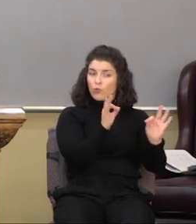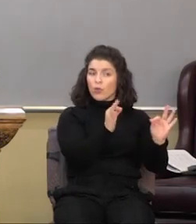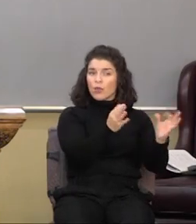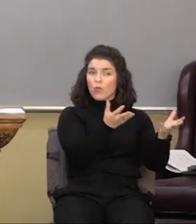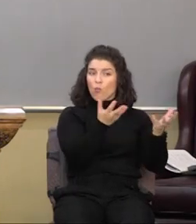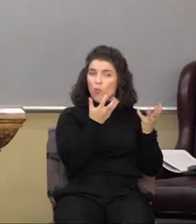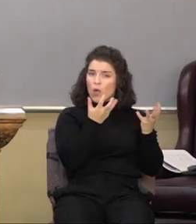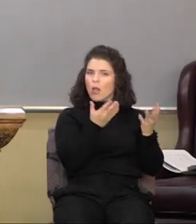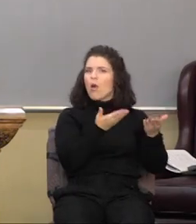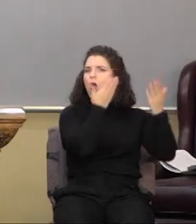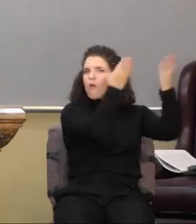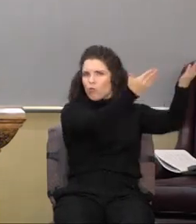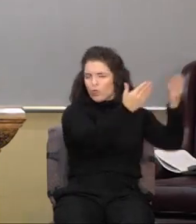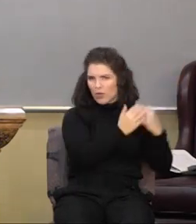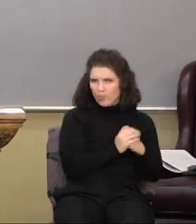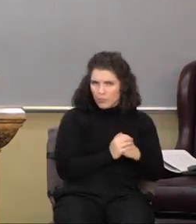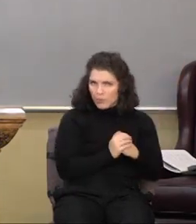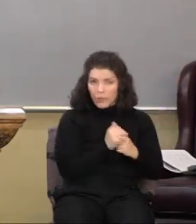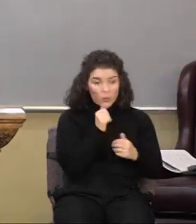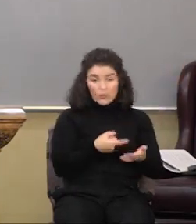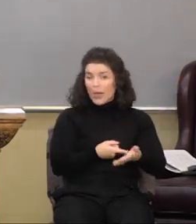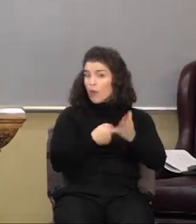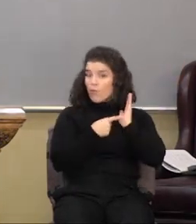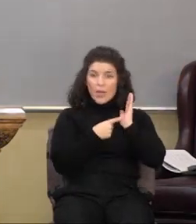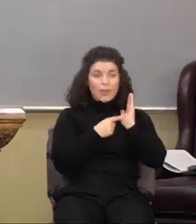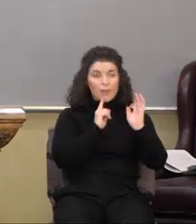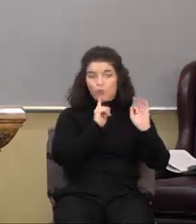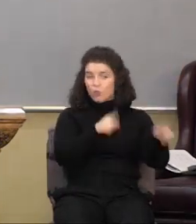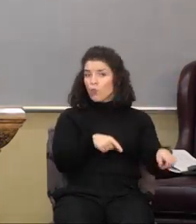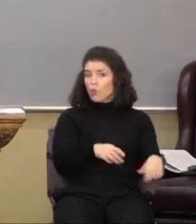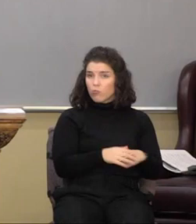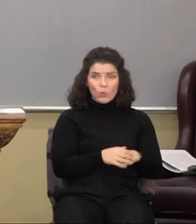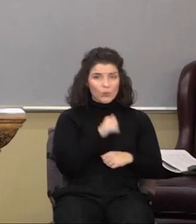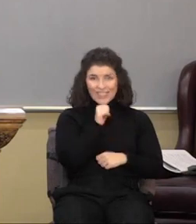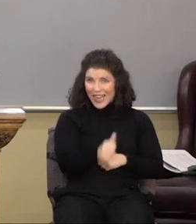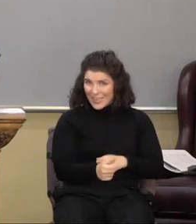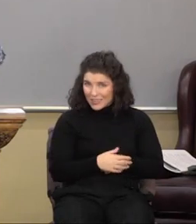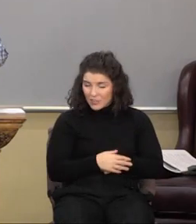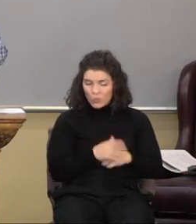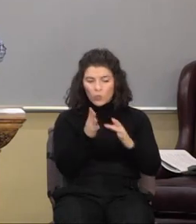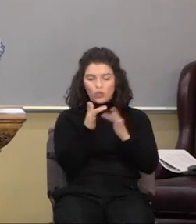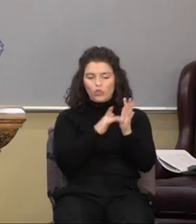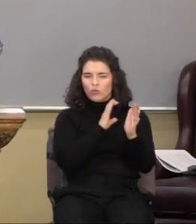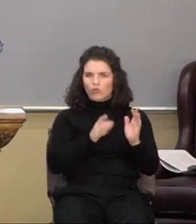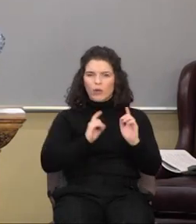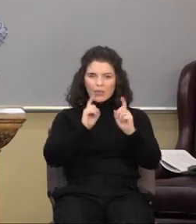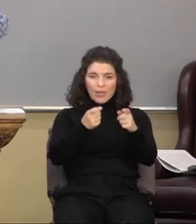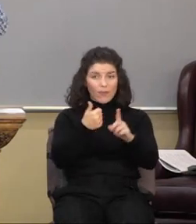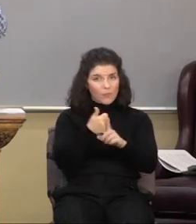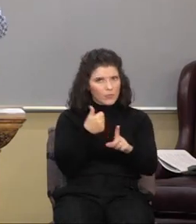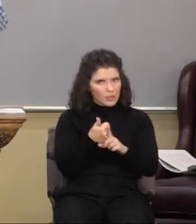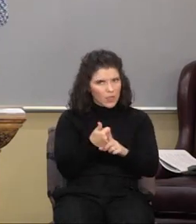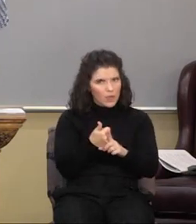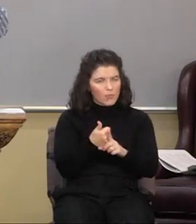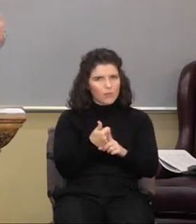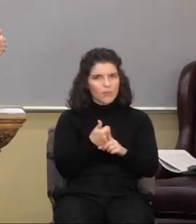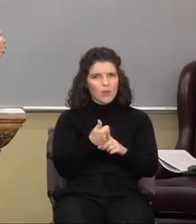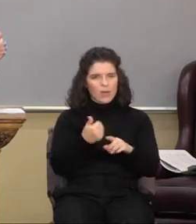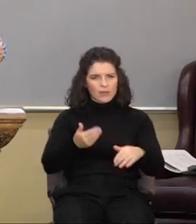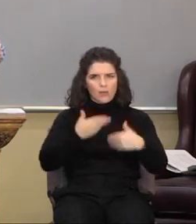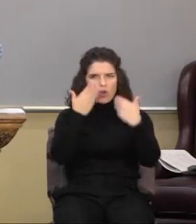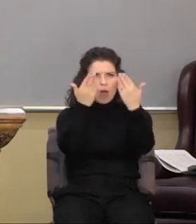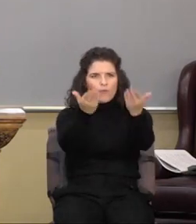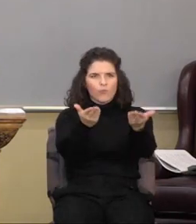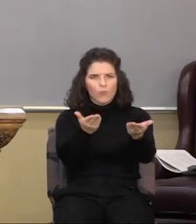will offering. It wasn't mandated. You know what Jesus did when he gave himself, by the way, as an